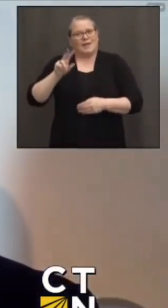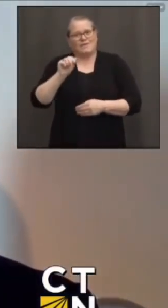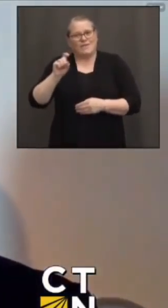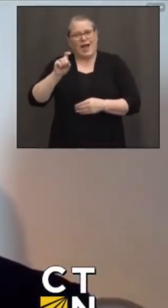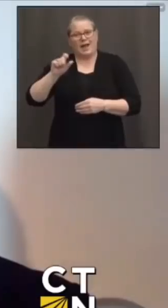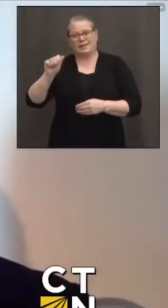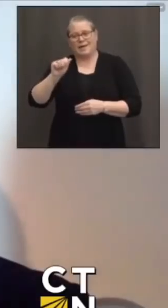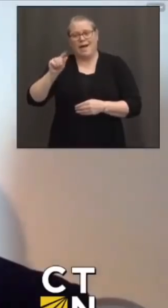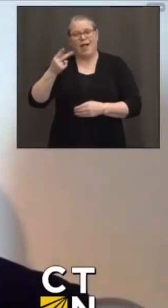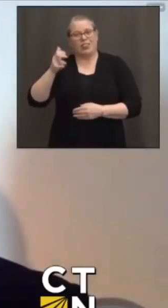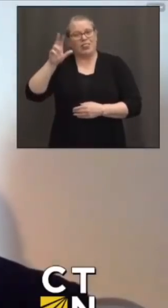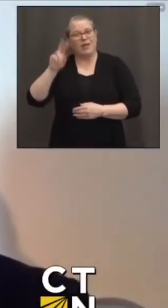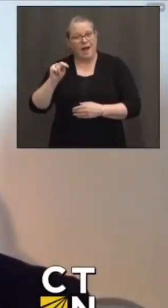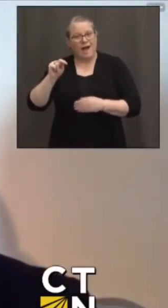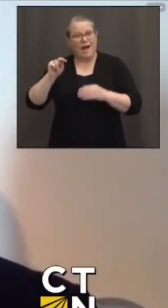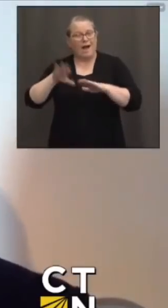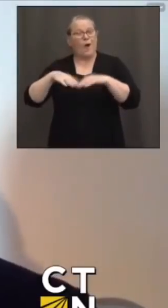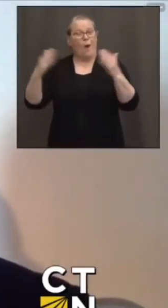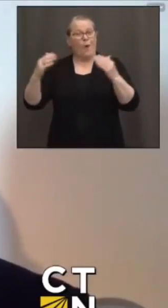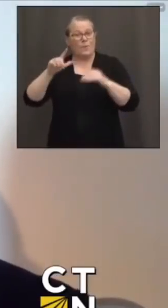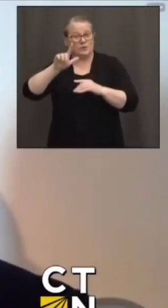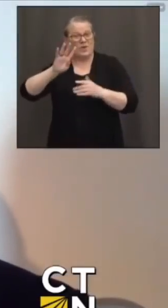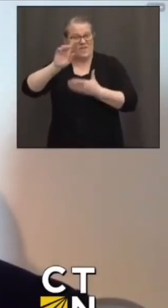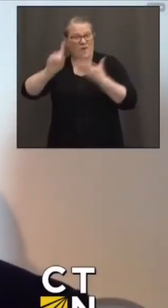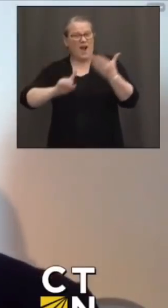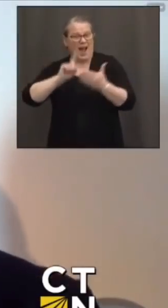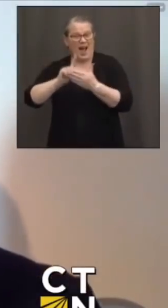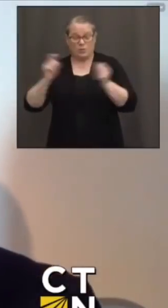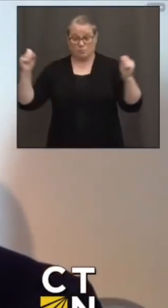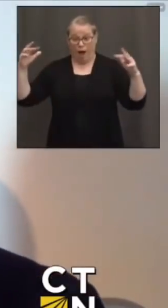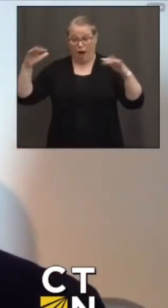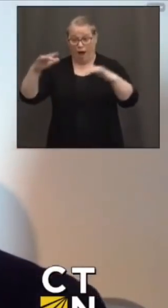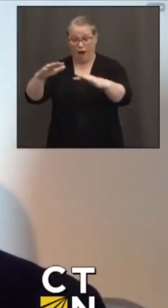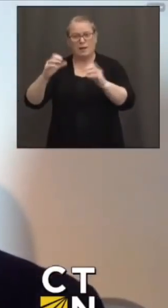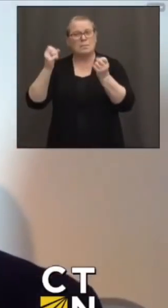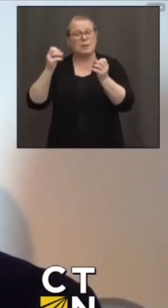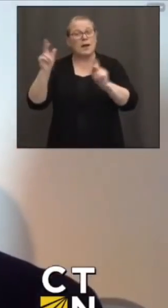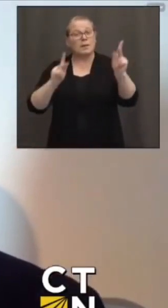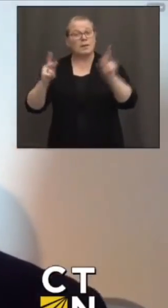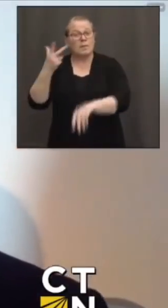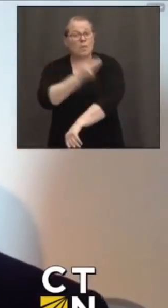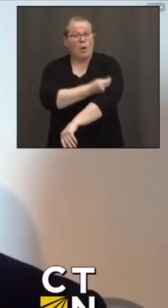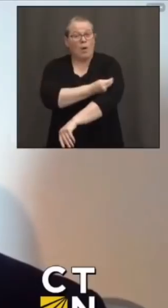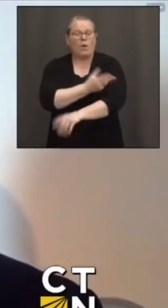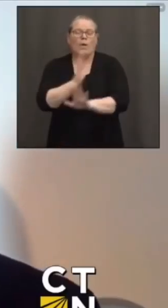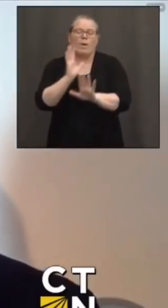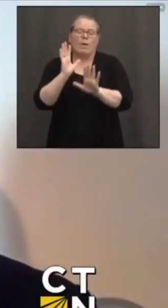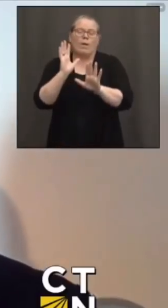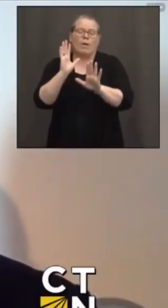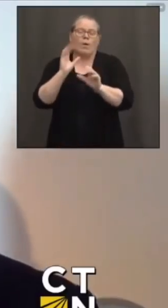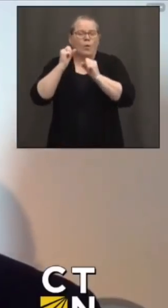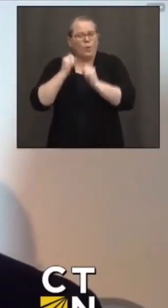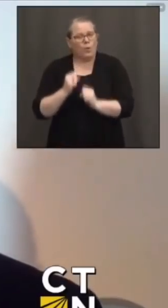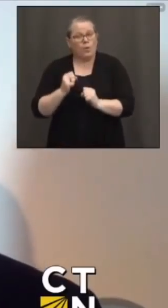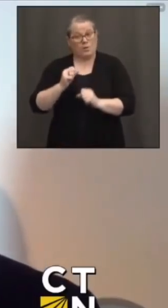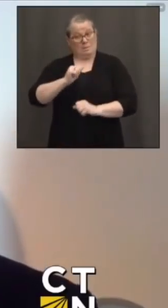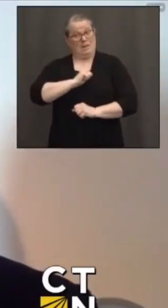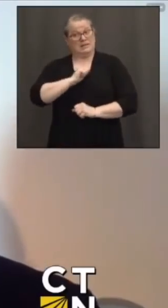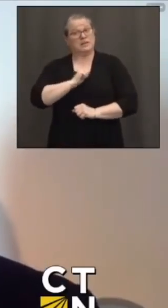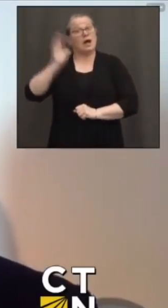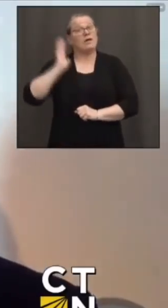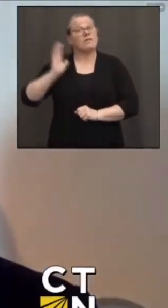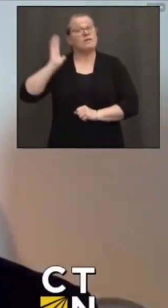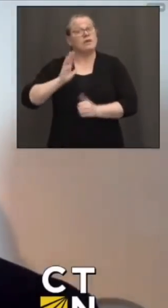many people got vaccinated. We can't walk in fear. When I was a kid, I couldn't go to school if I didn't get vaccinated, you know?